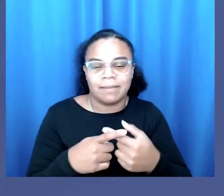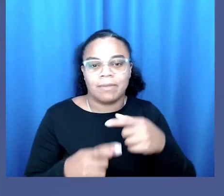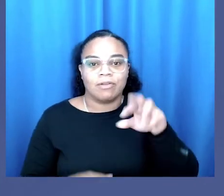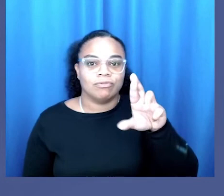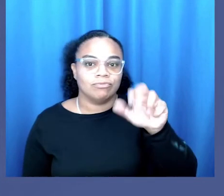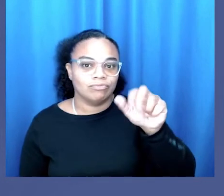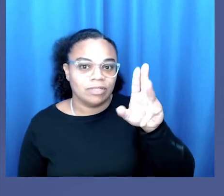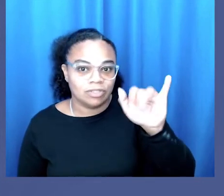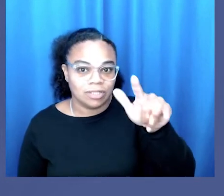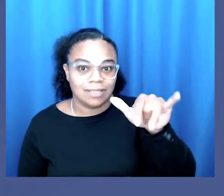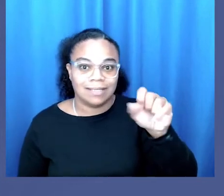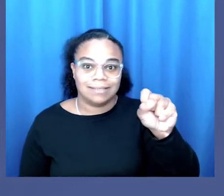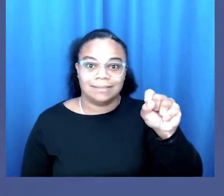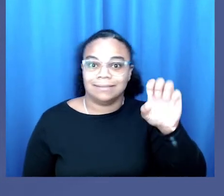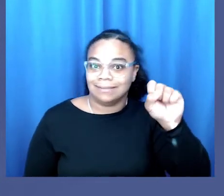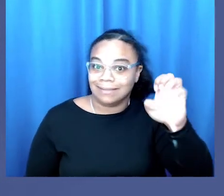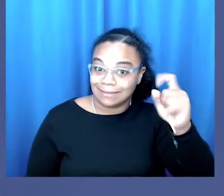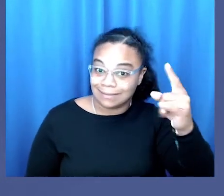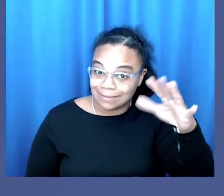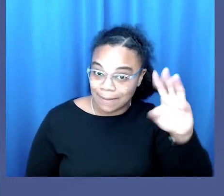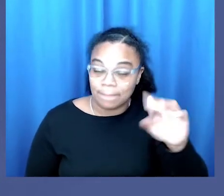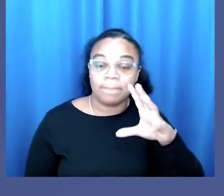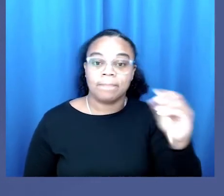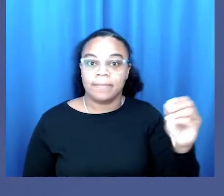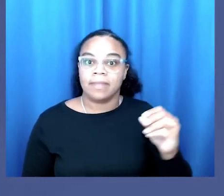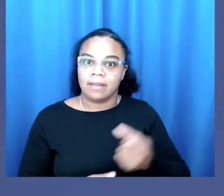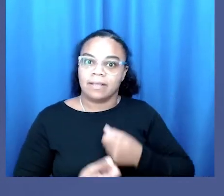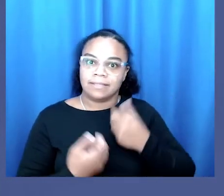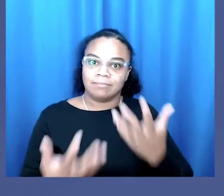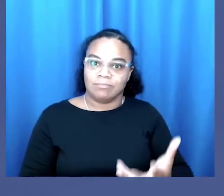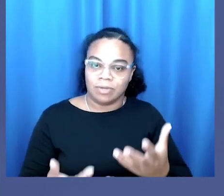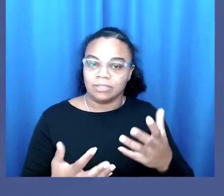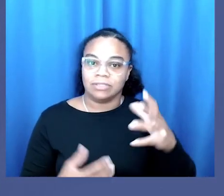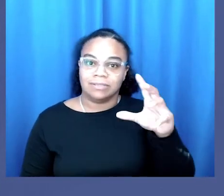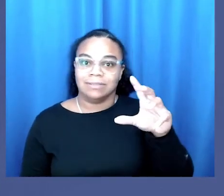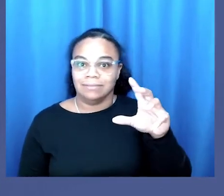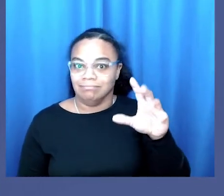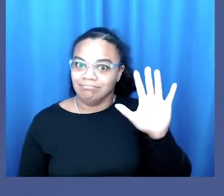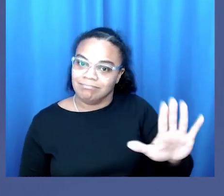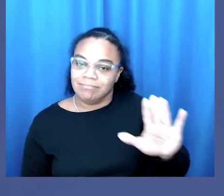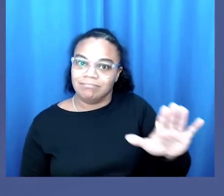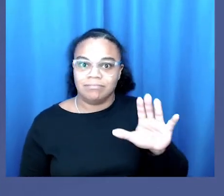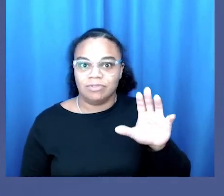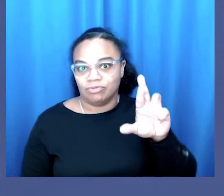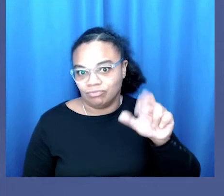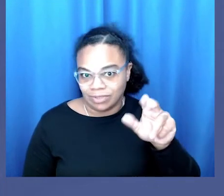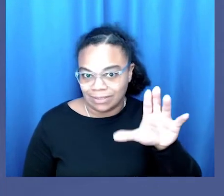and white heterogender boundaries that rely on a social expression of sexual dimorphism.